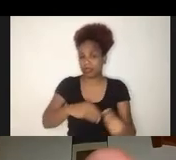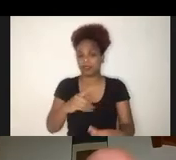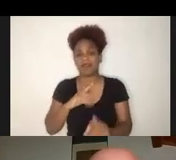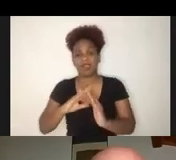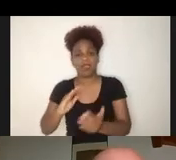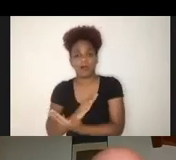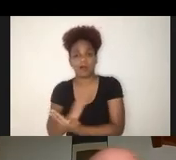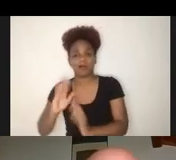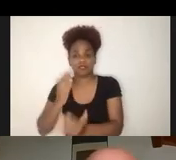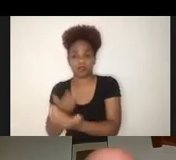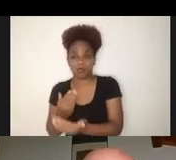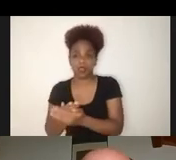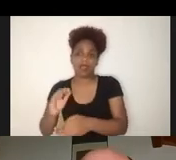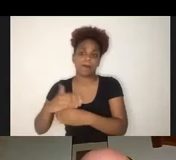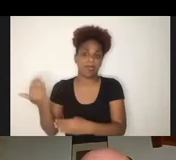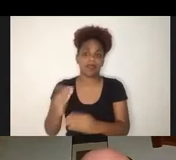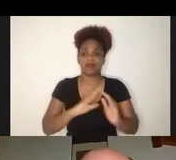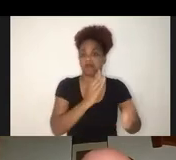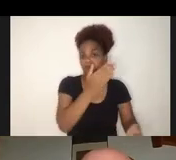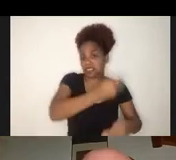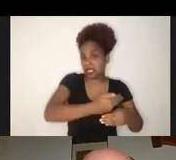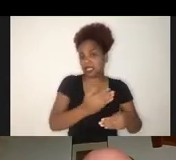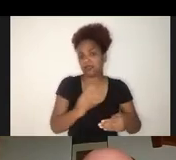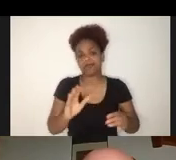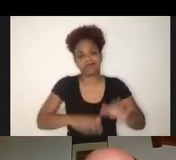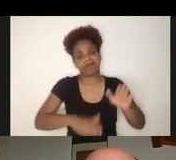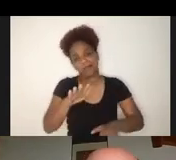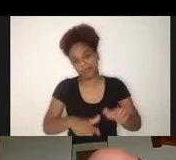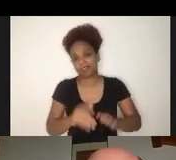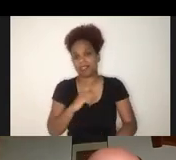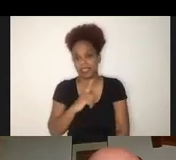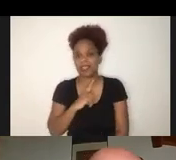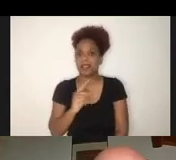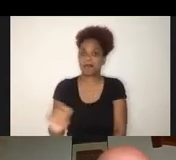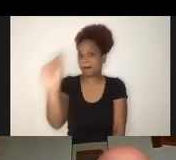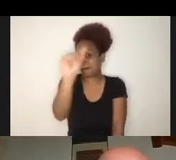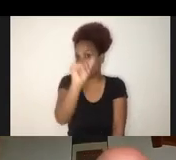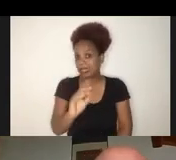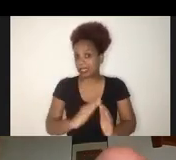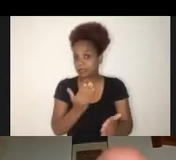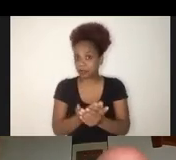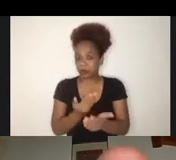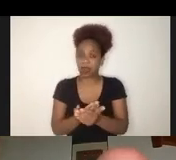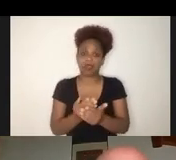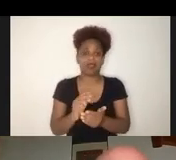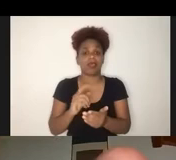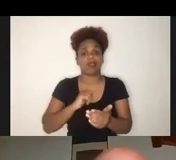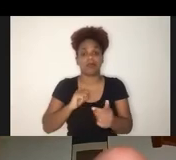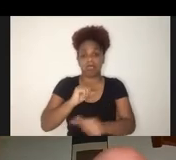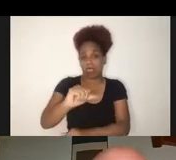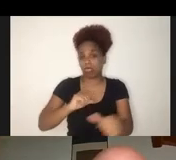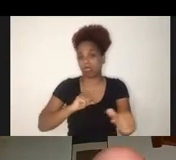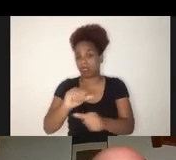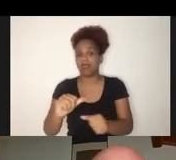cities, others are partially open. But the number of students affected in your